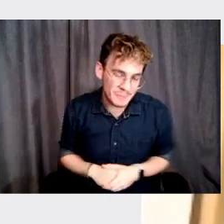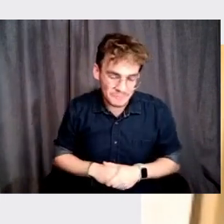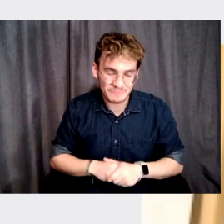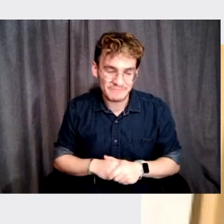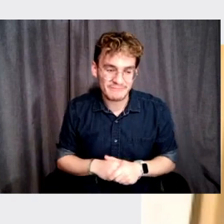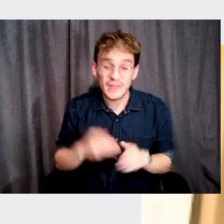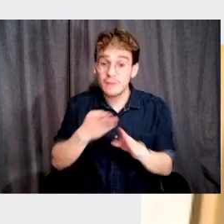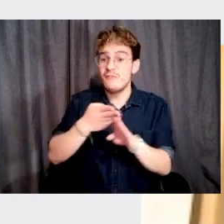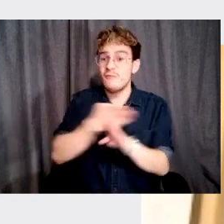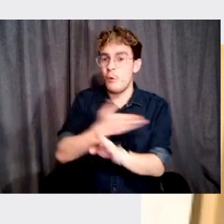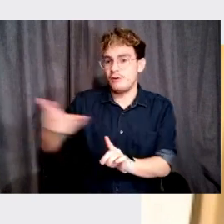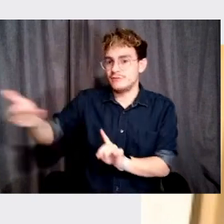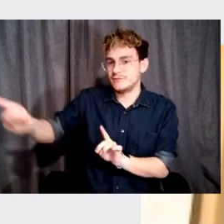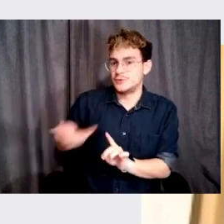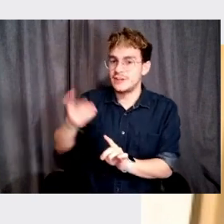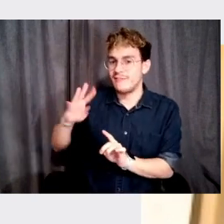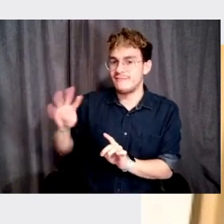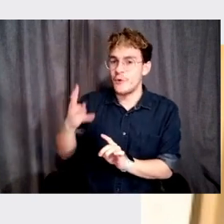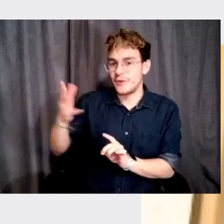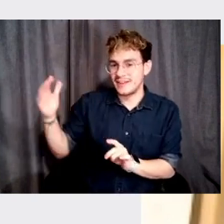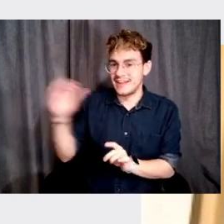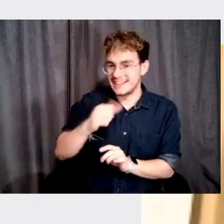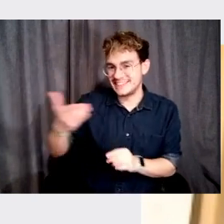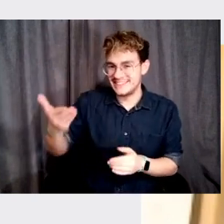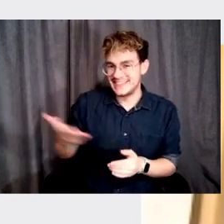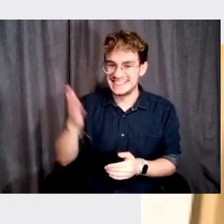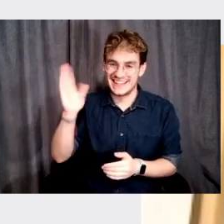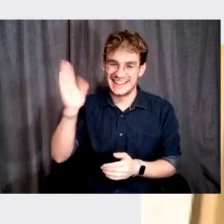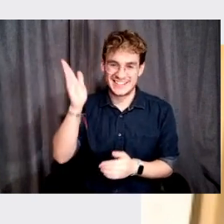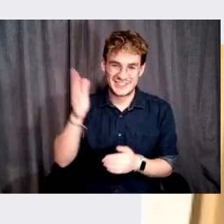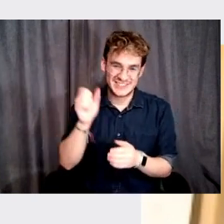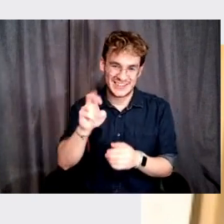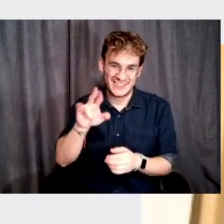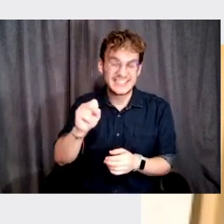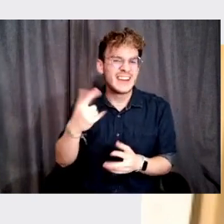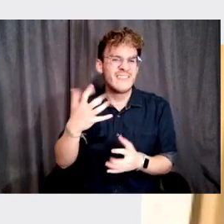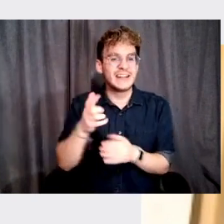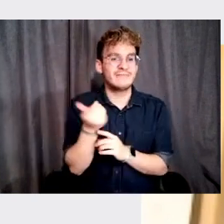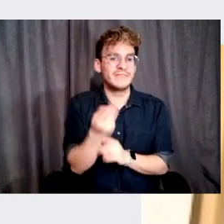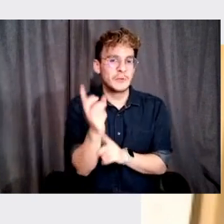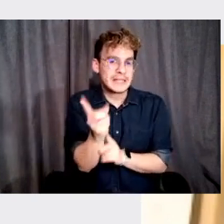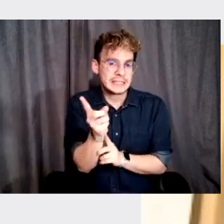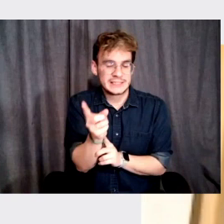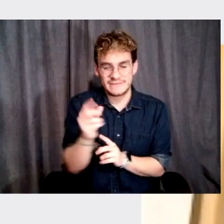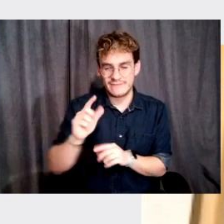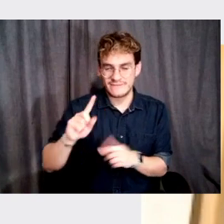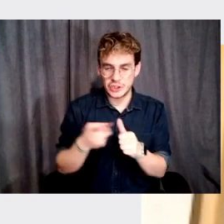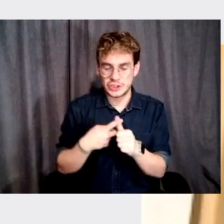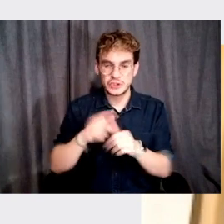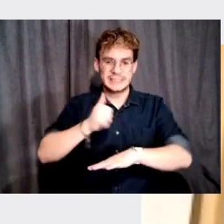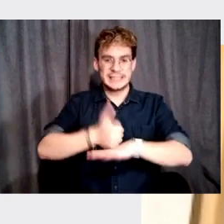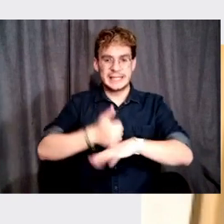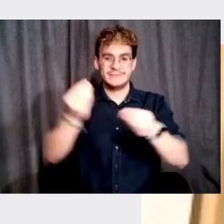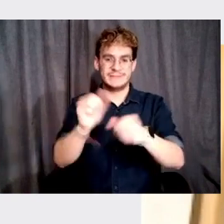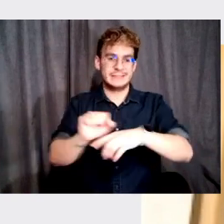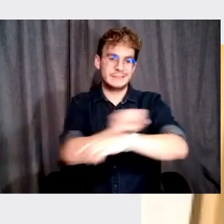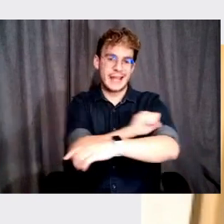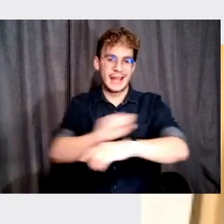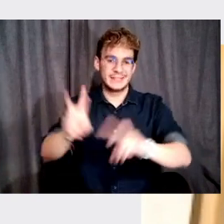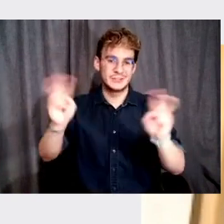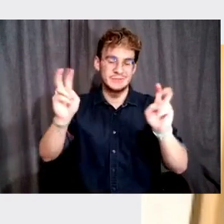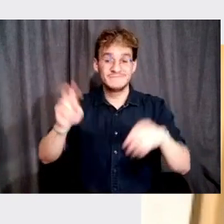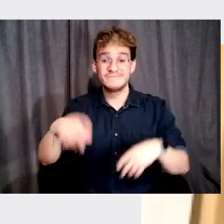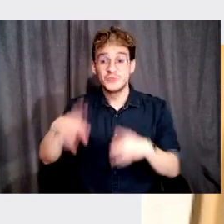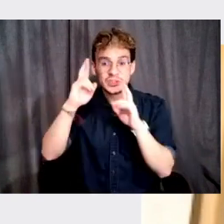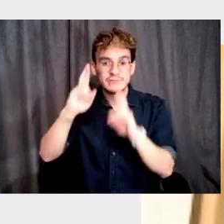Before introducing our fourth guest of this year's lecture series, I'd like to take a few moments to set the stage. Out of respect